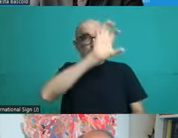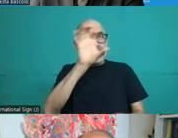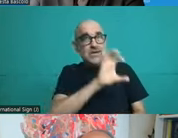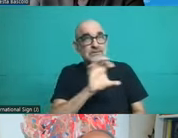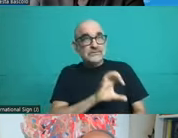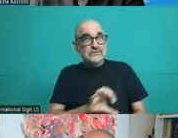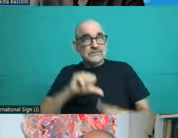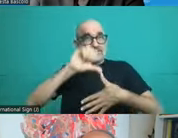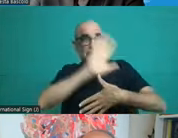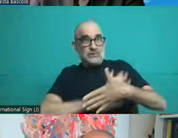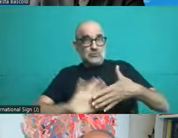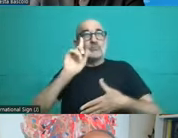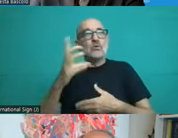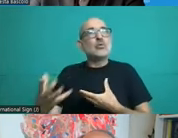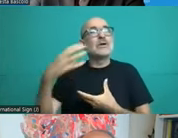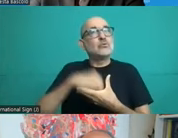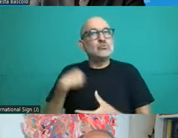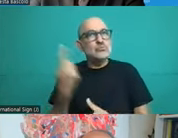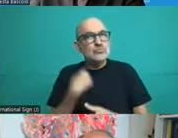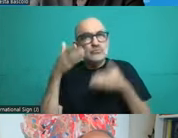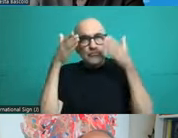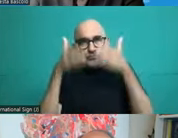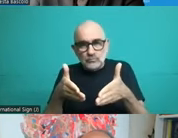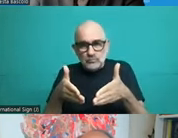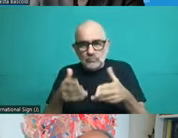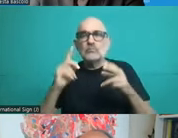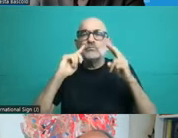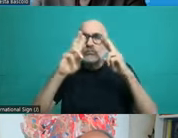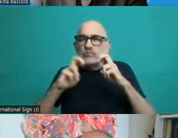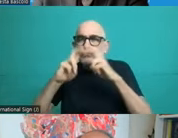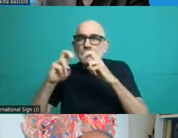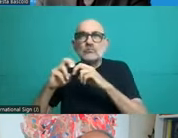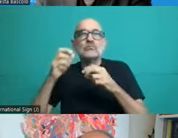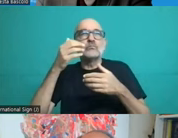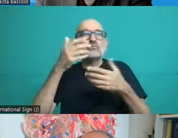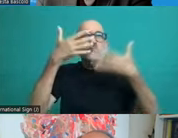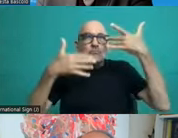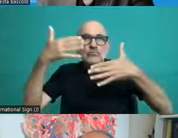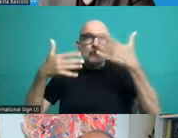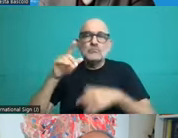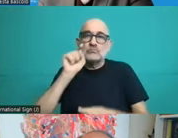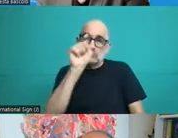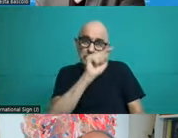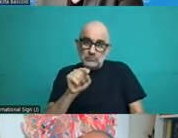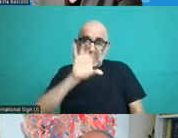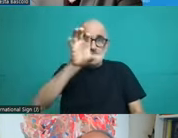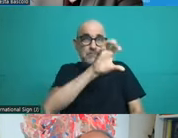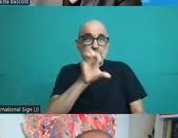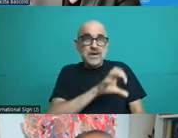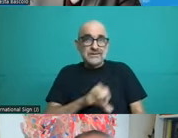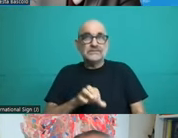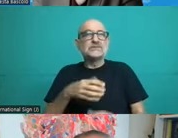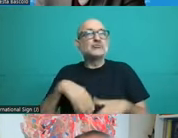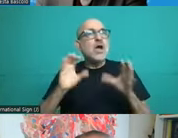have carried out reform processes based on health, social security, the